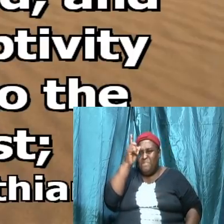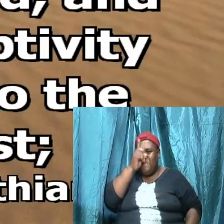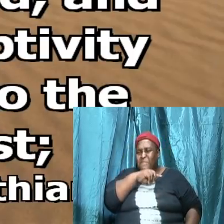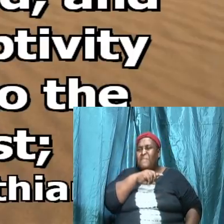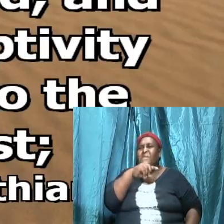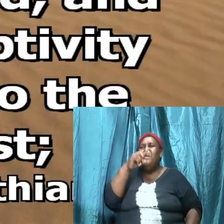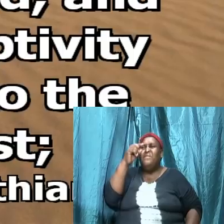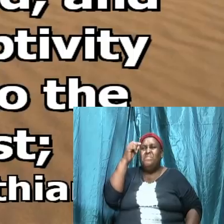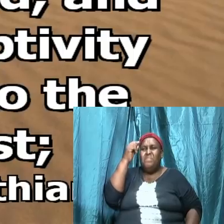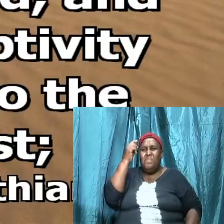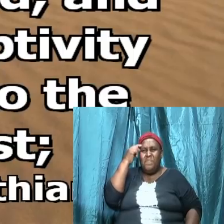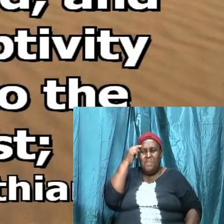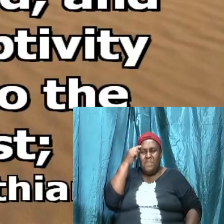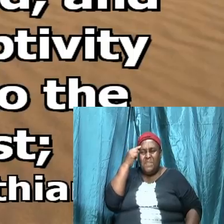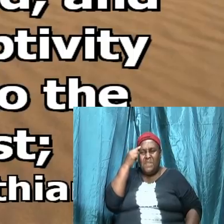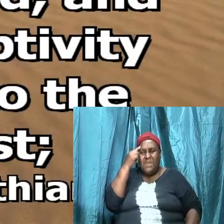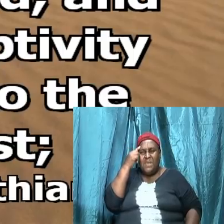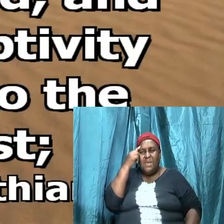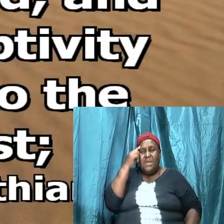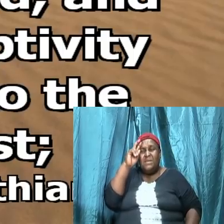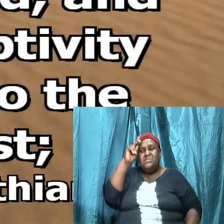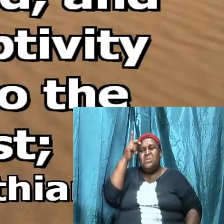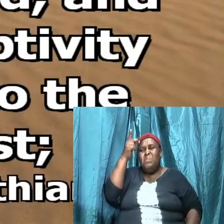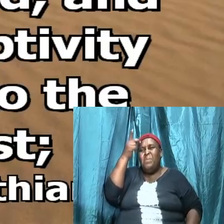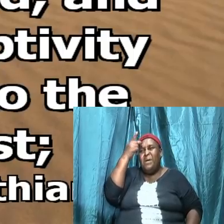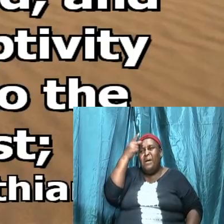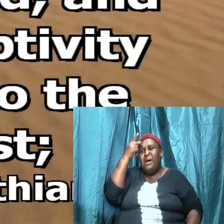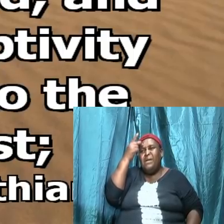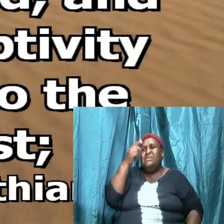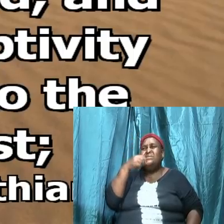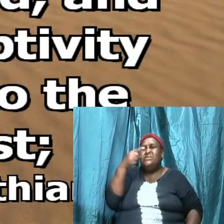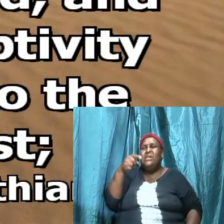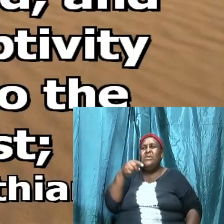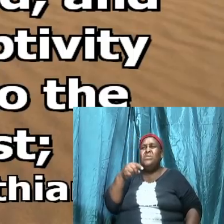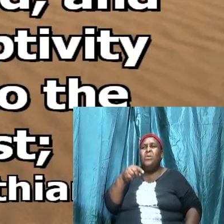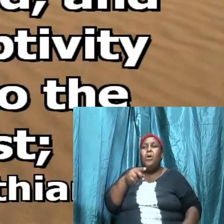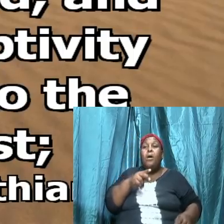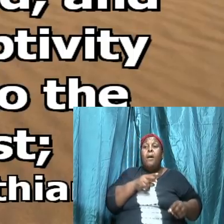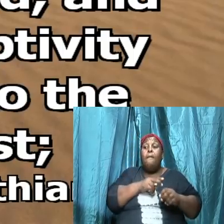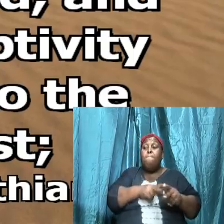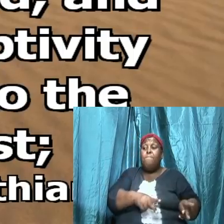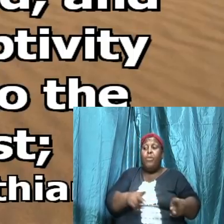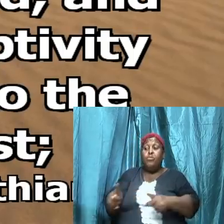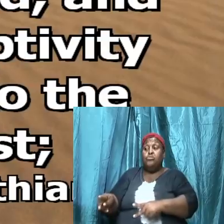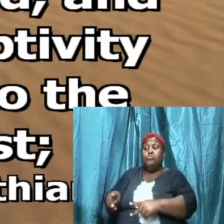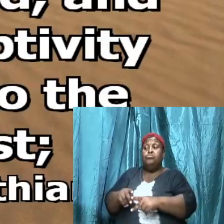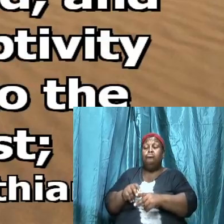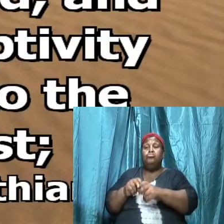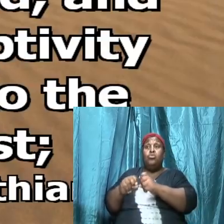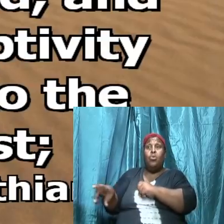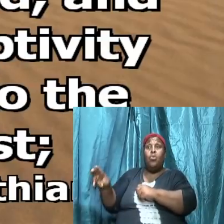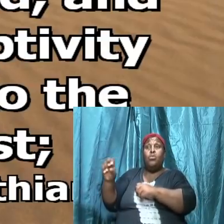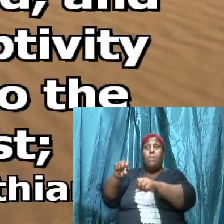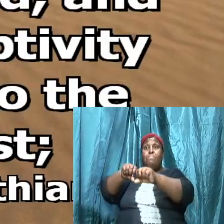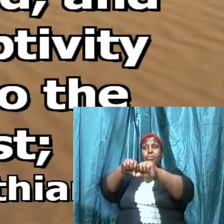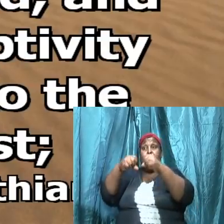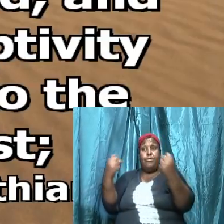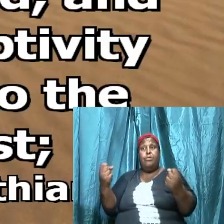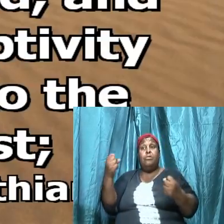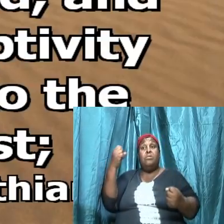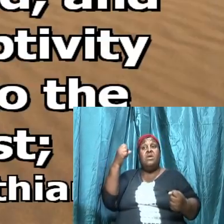saying listen to me cast down imaginations those things that come to your mind don't make them reside there mash them down